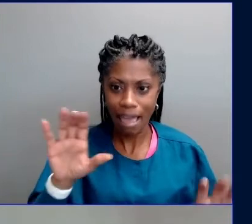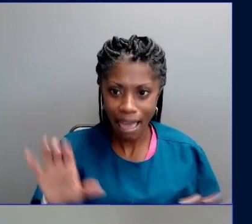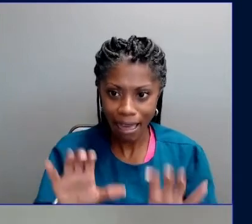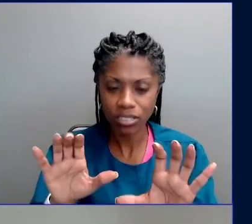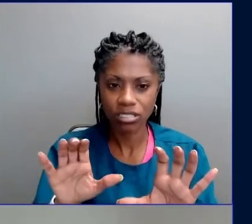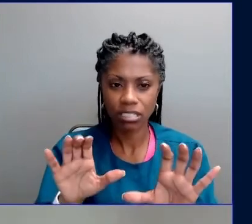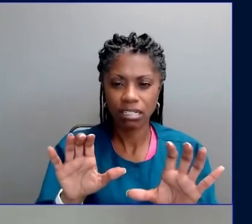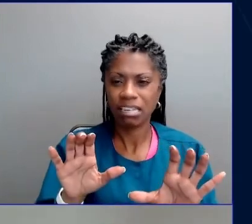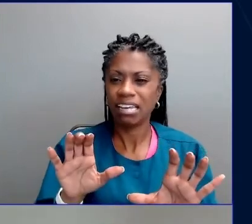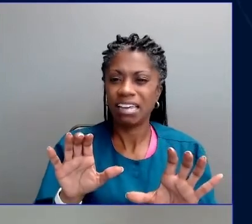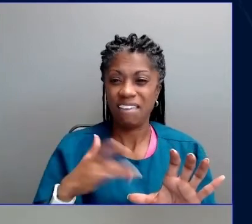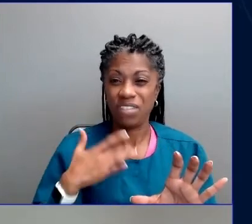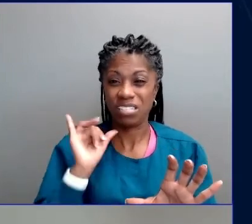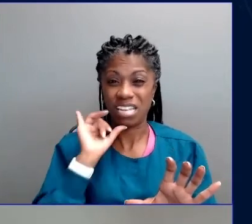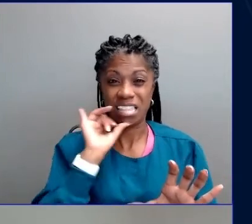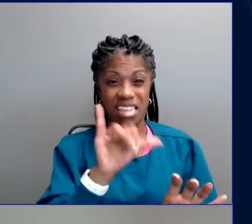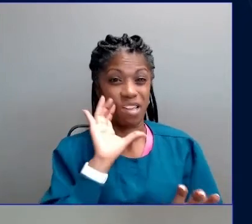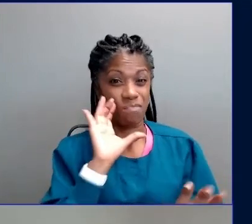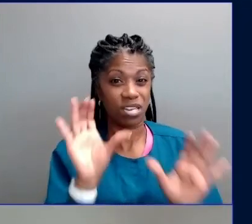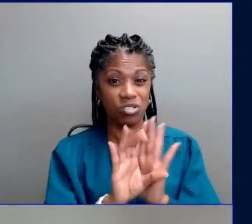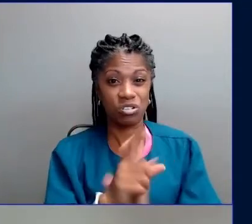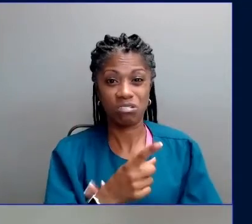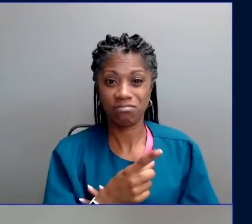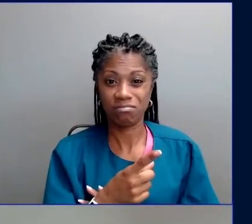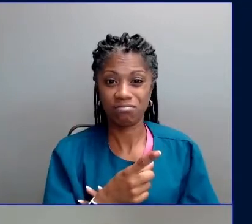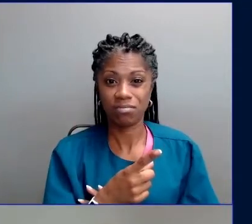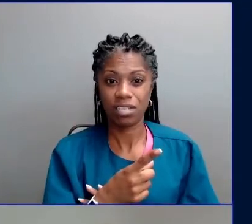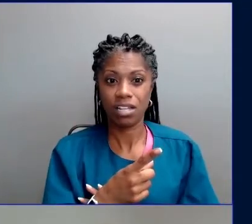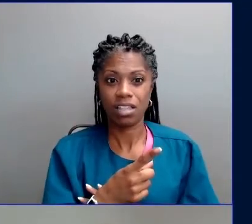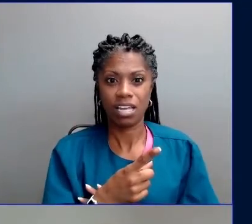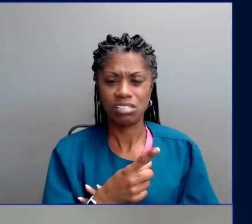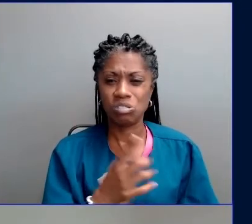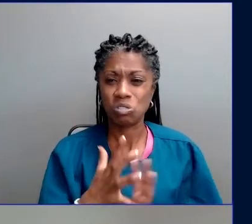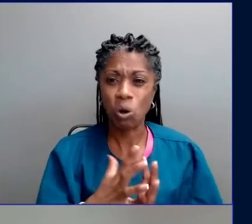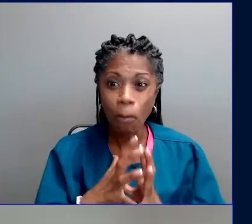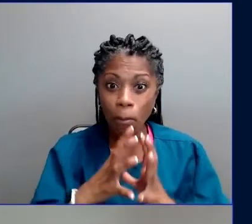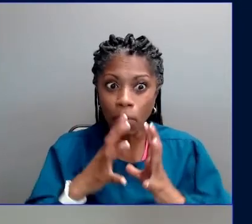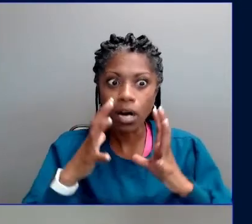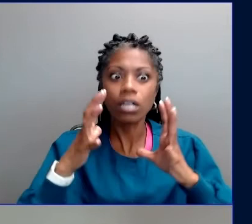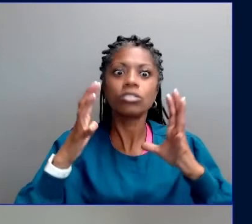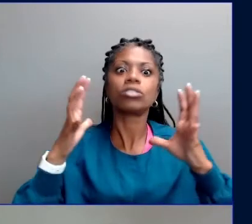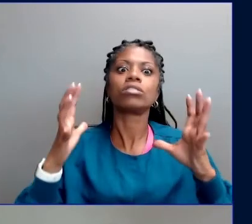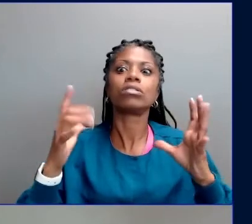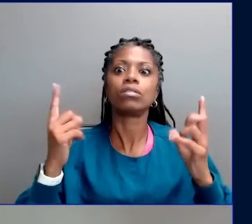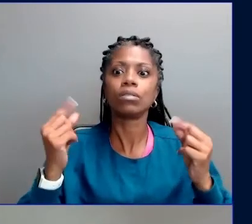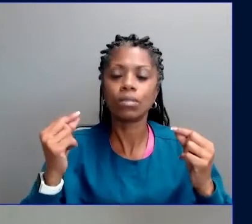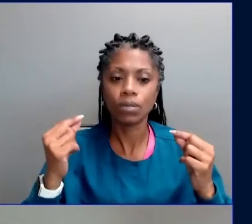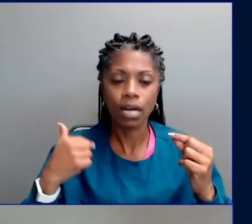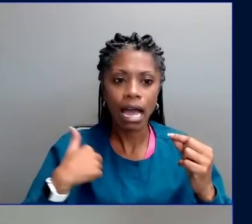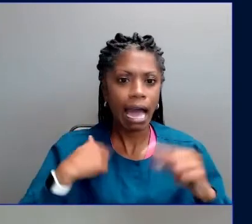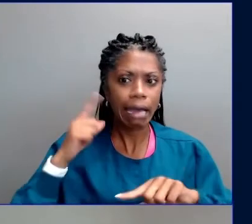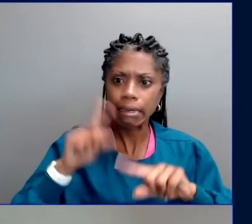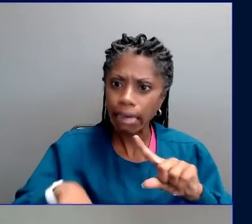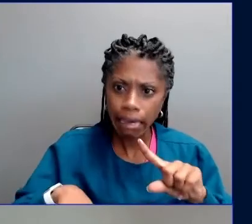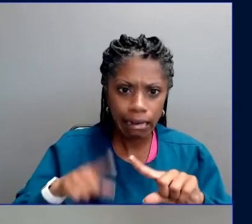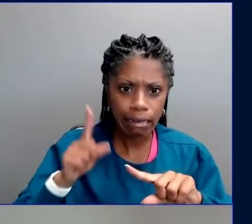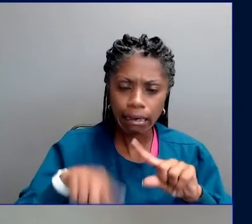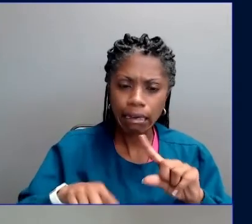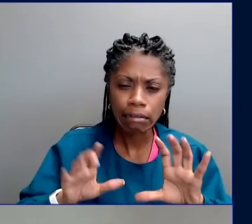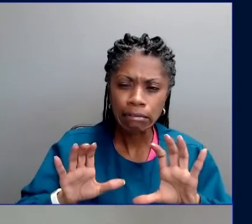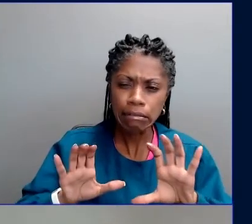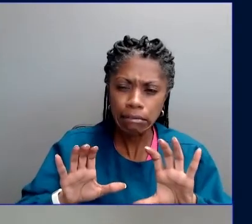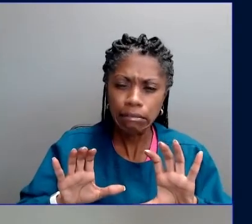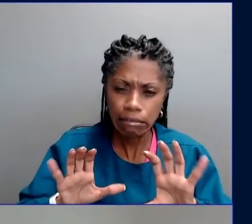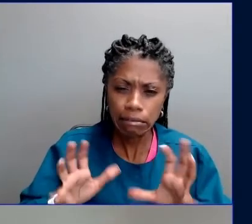up that cliff. But in reality, climate action, that boulder is already at the top of the hill. It is already rolling down the hill in the right